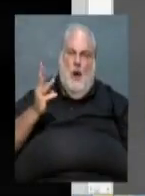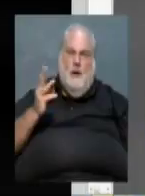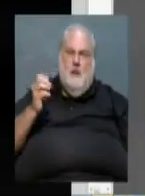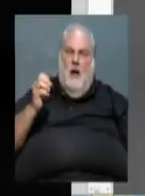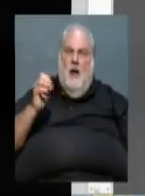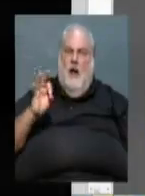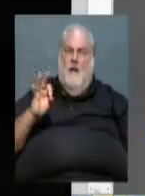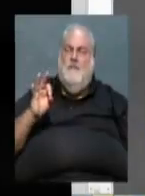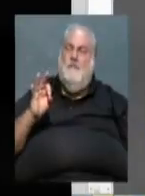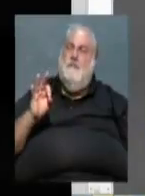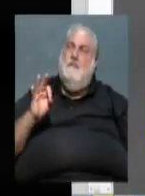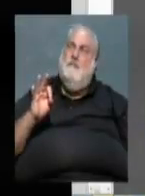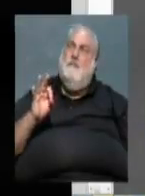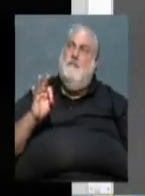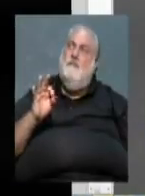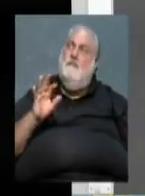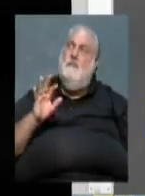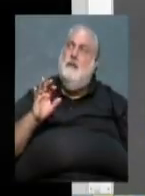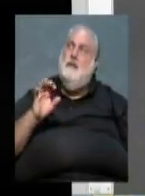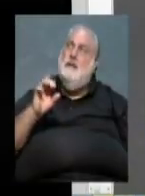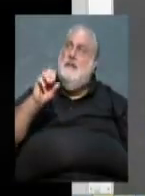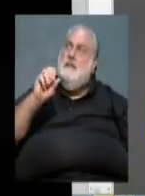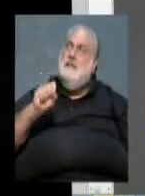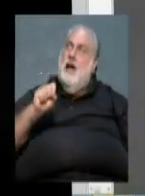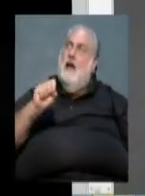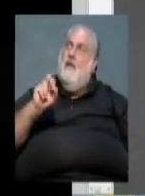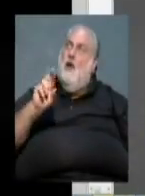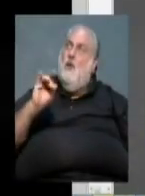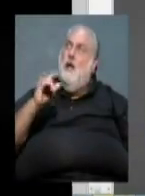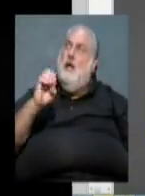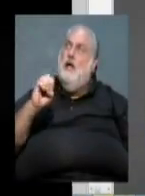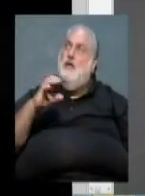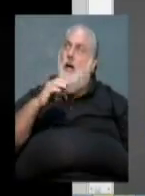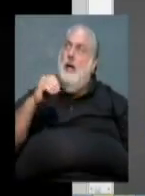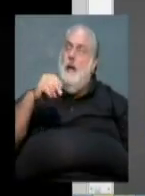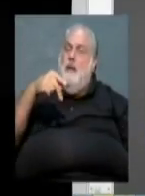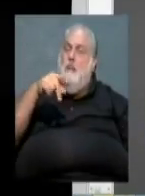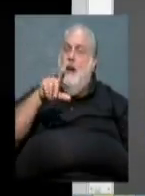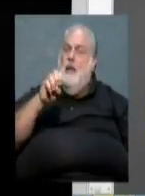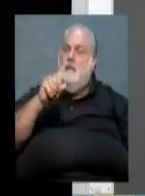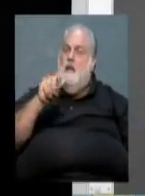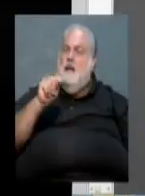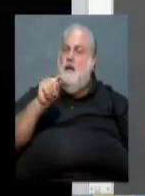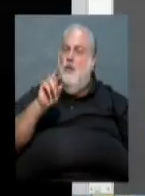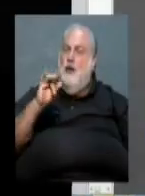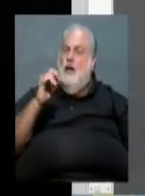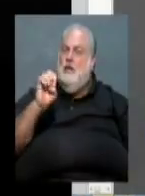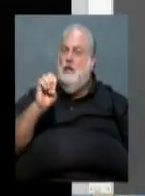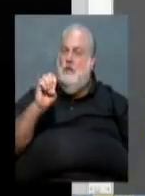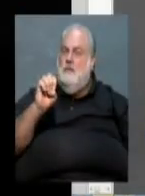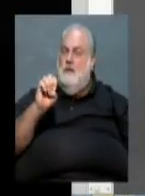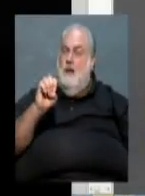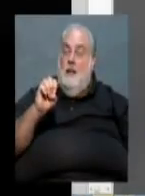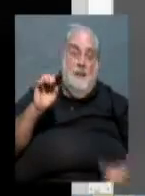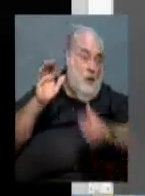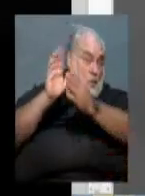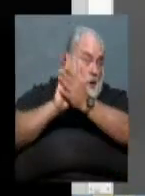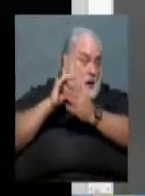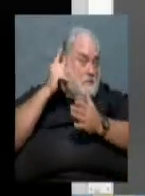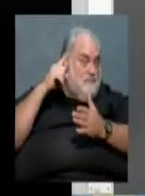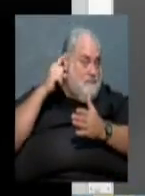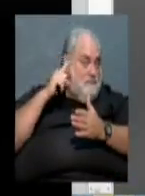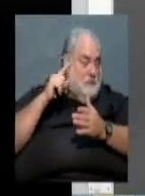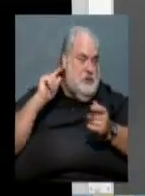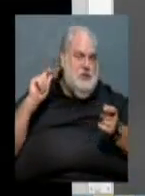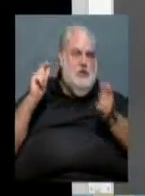the South Ridge-Pleasant Ridge intersection, and the request is to rezone approximately